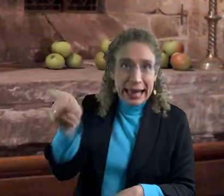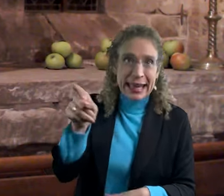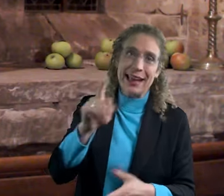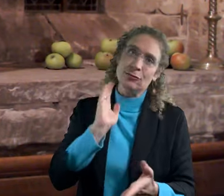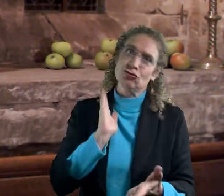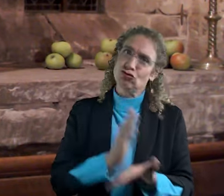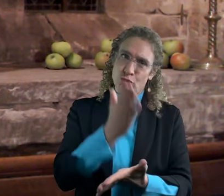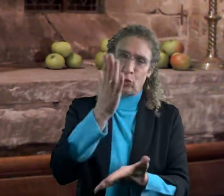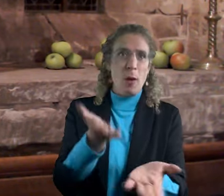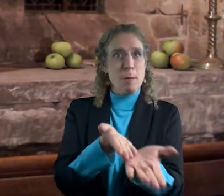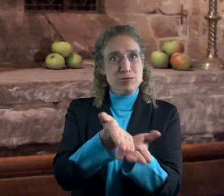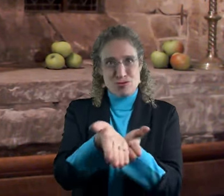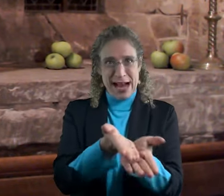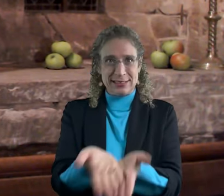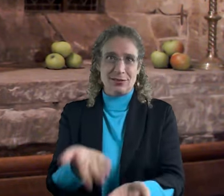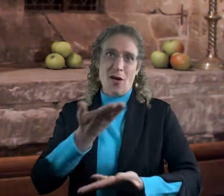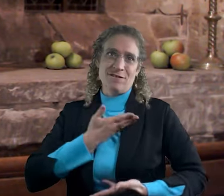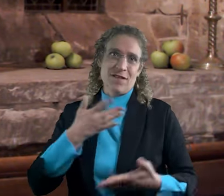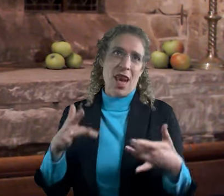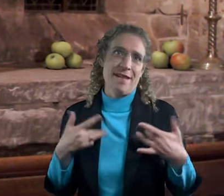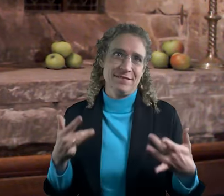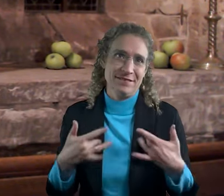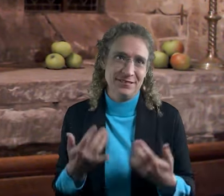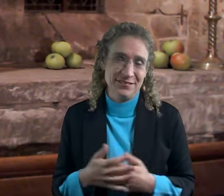is the bread of life.